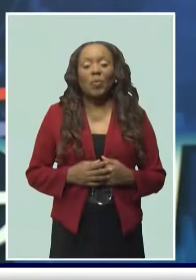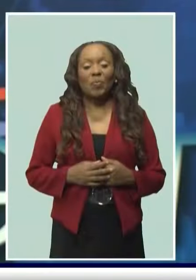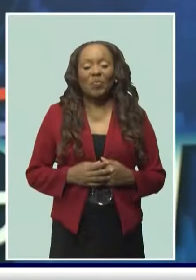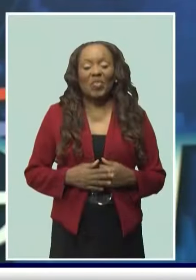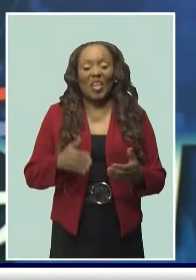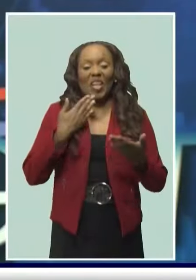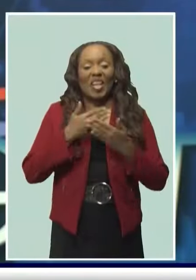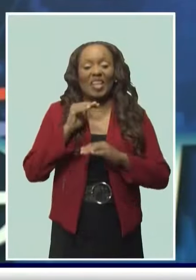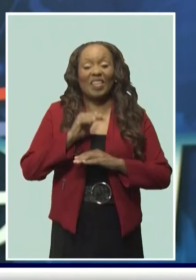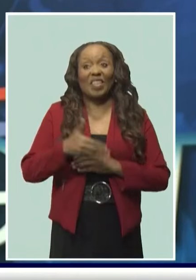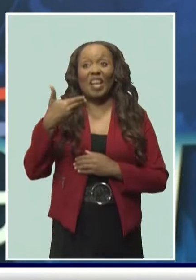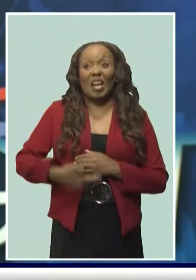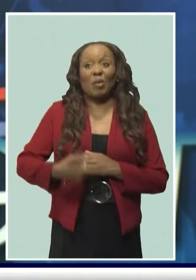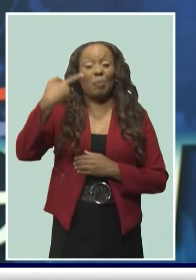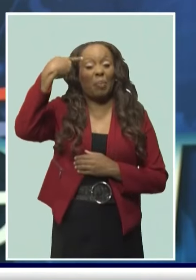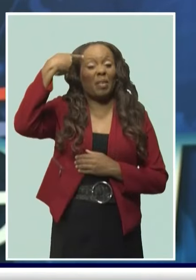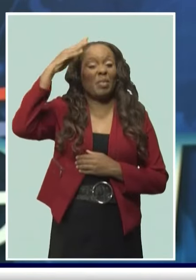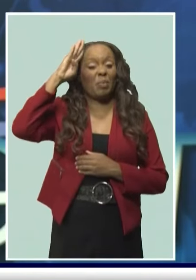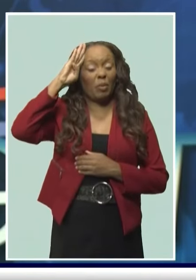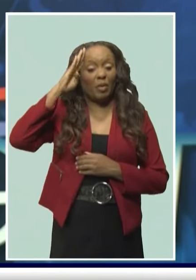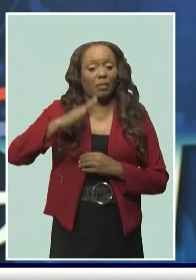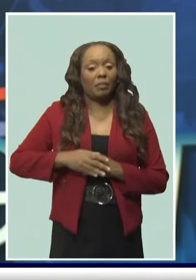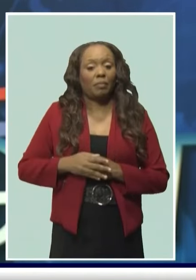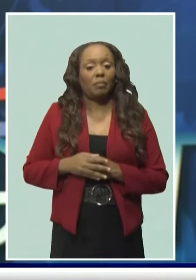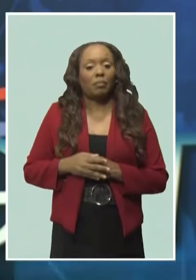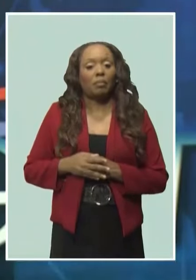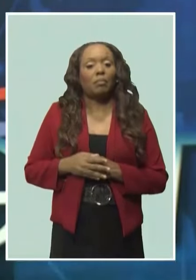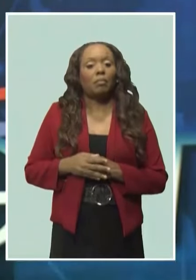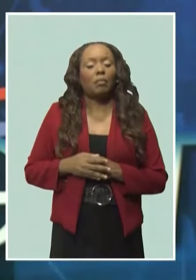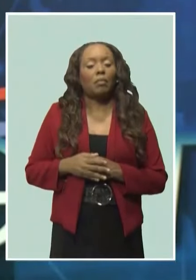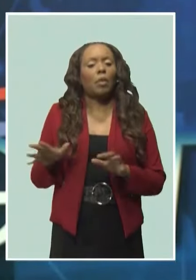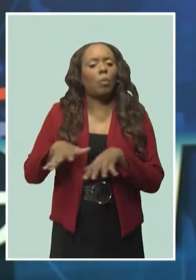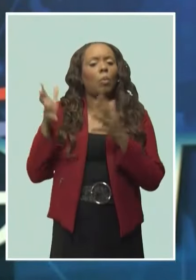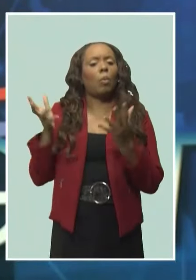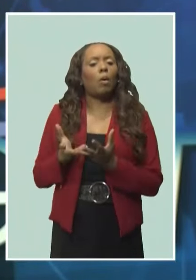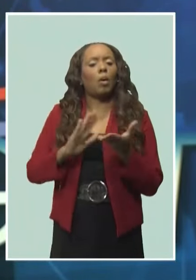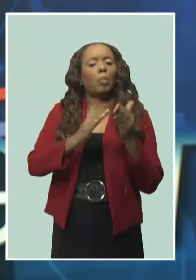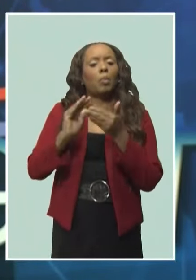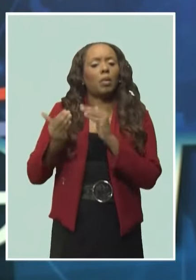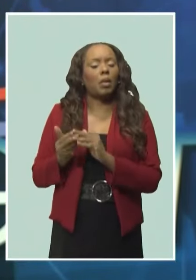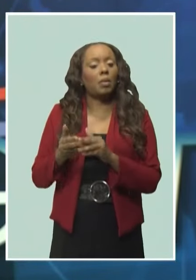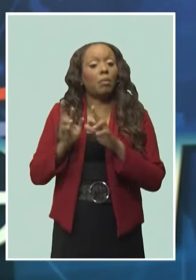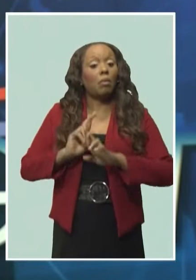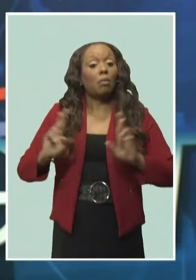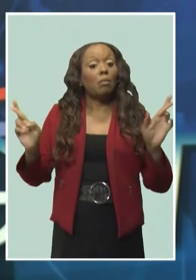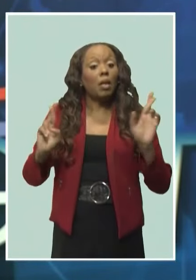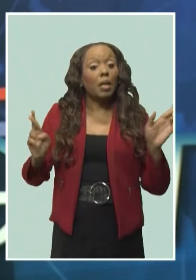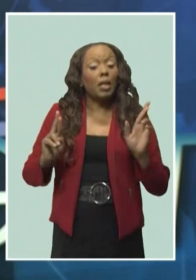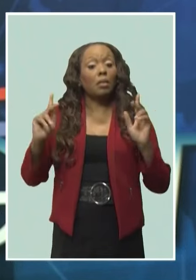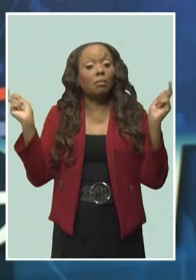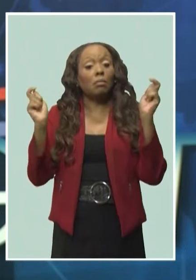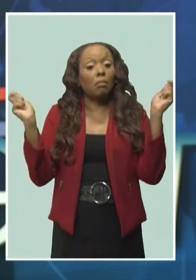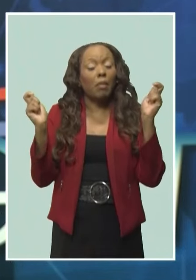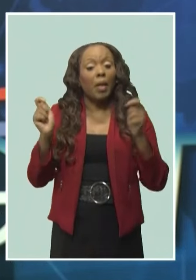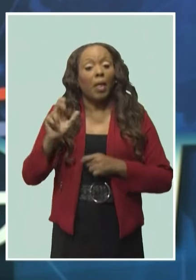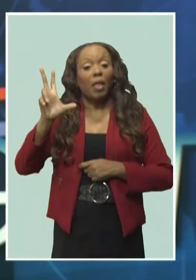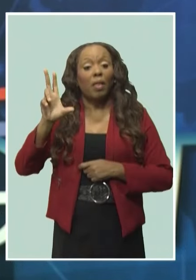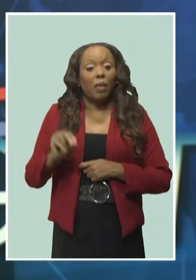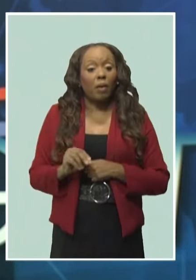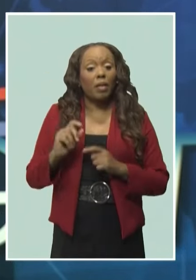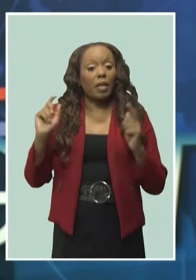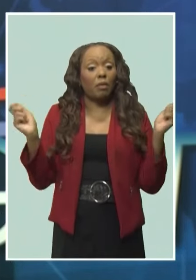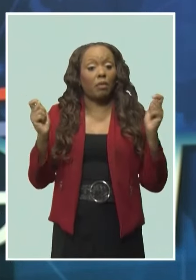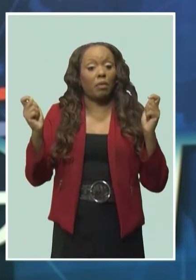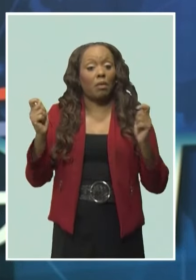Good evening, I'm Pearson Bowen. As the global economy prepares to mark the 30th anniversary of the Fourth World Conference